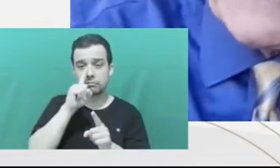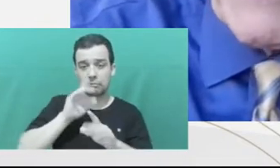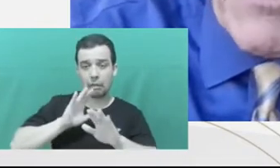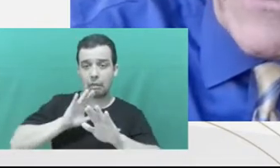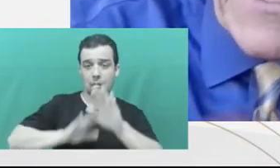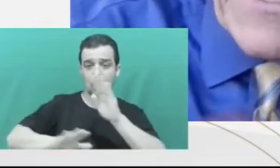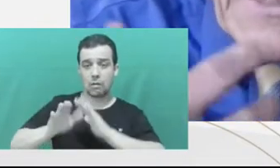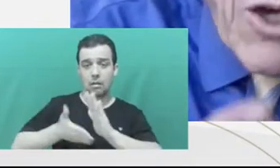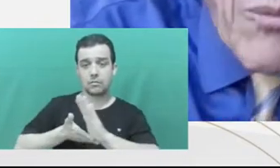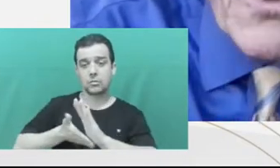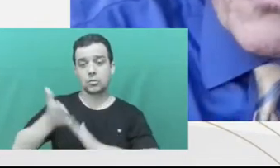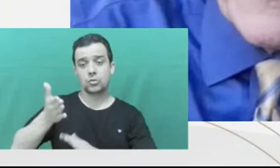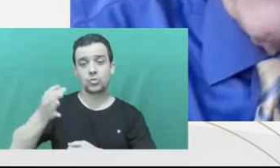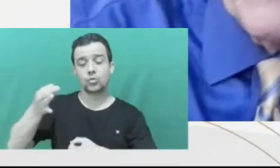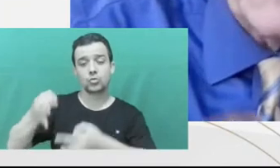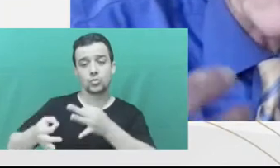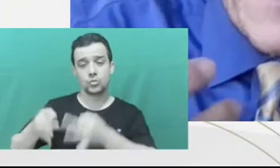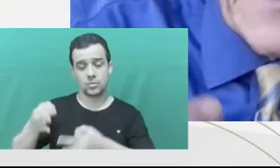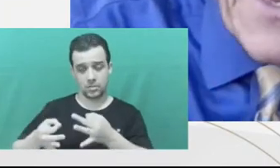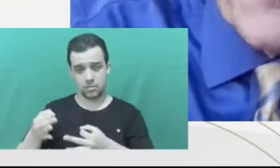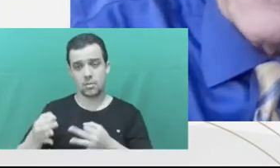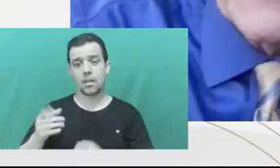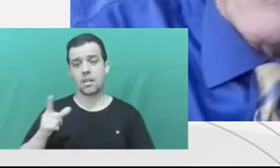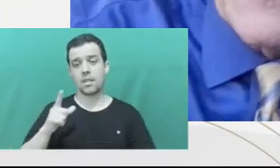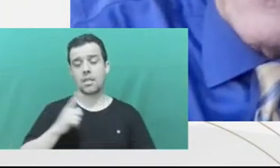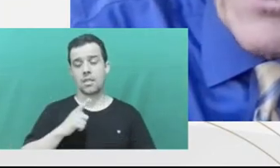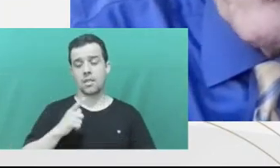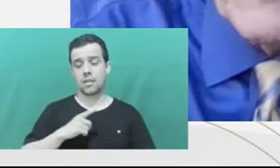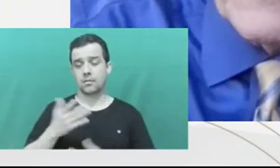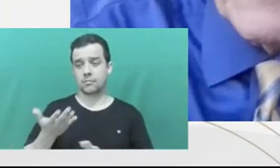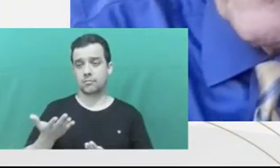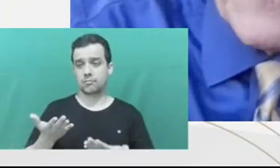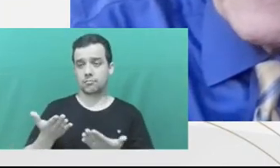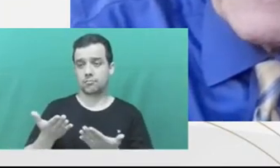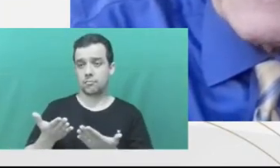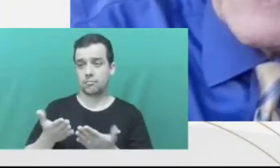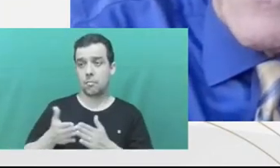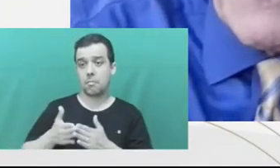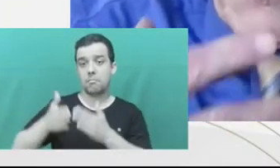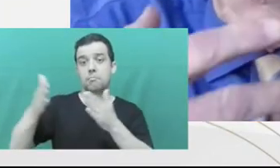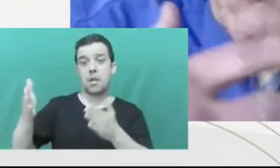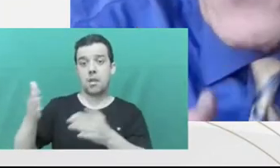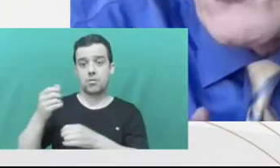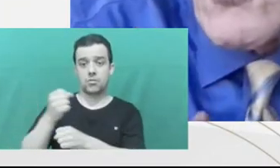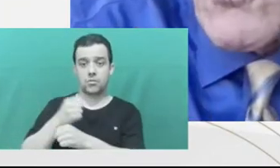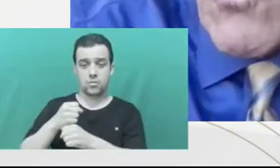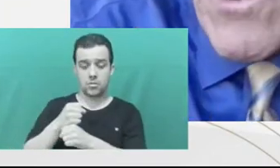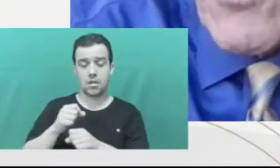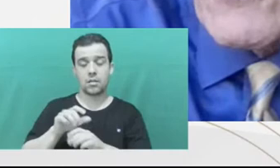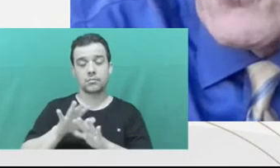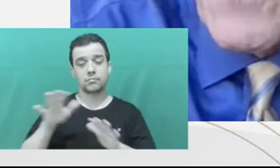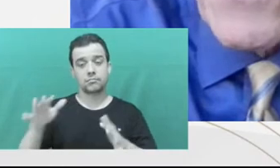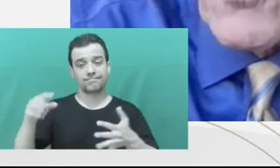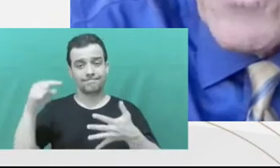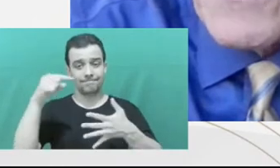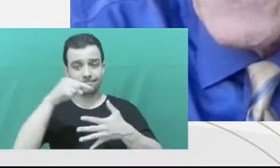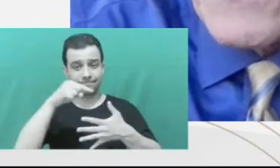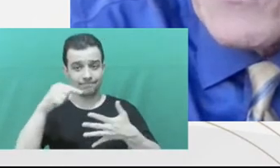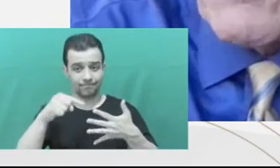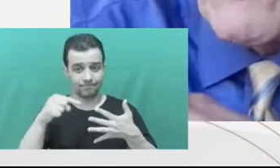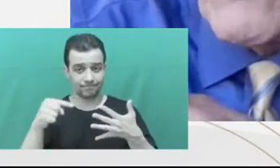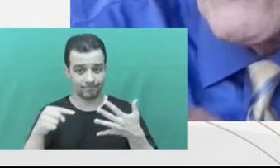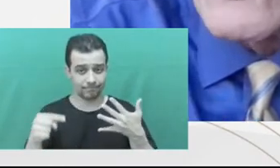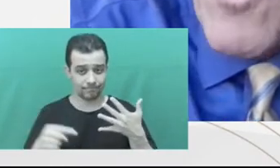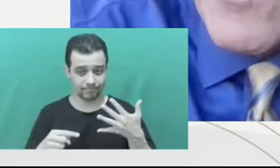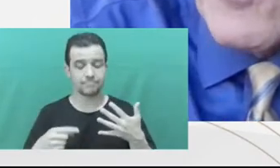any exculpatory evidence, any evidence helpful to the defendants. Prosecutors are required to do that in the United